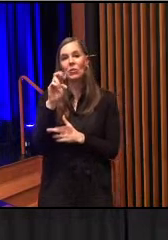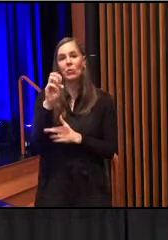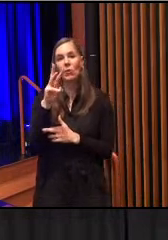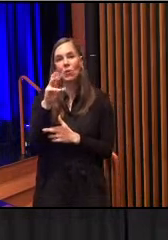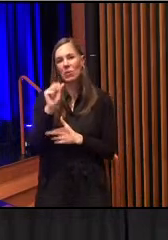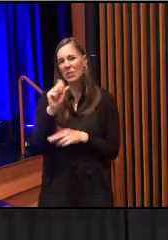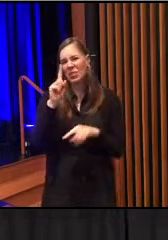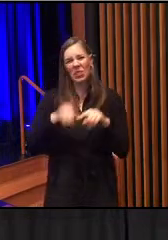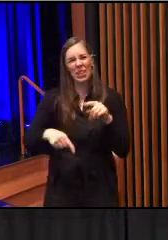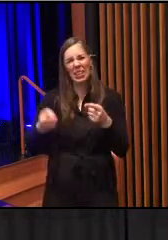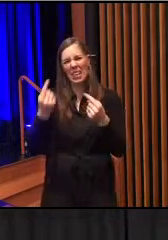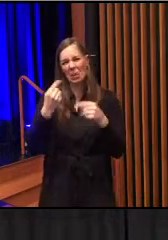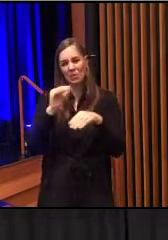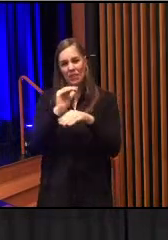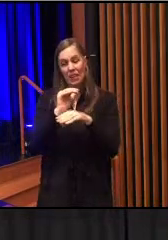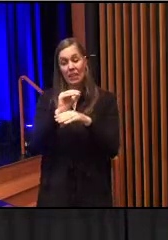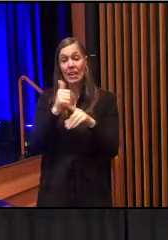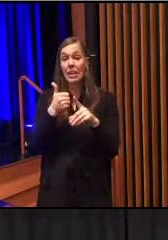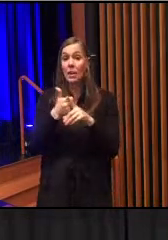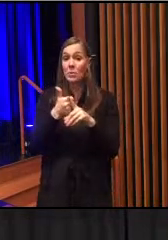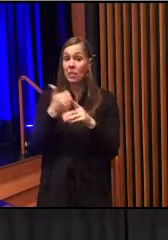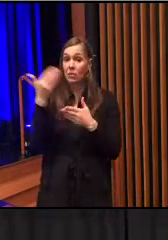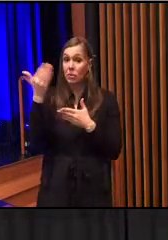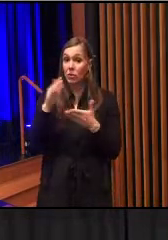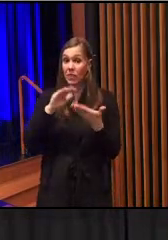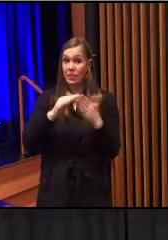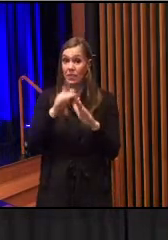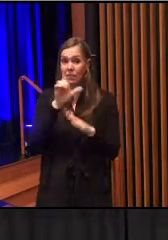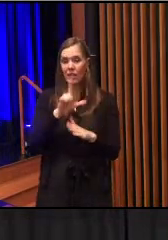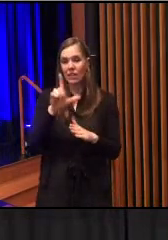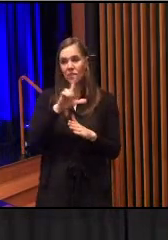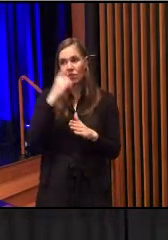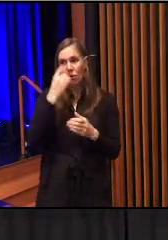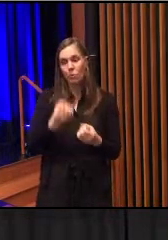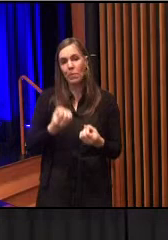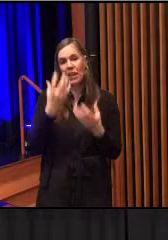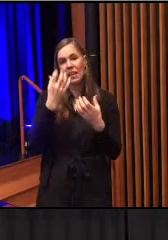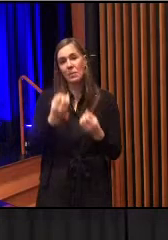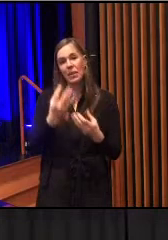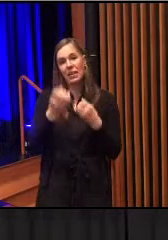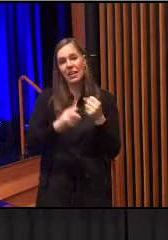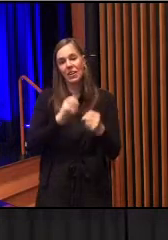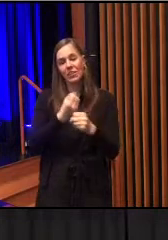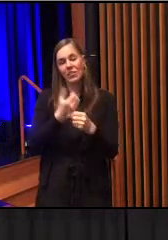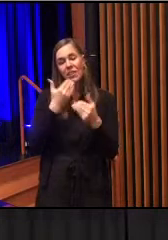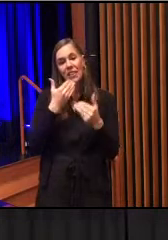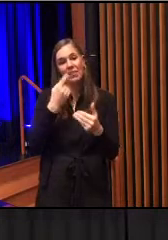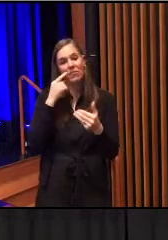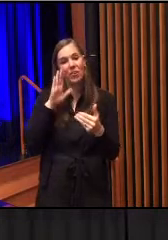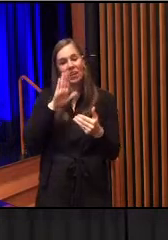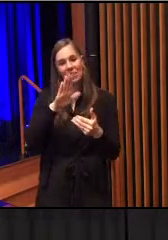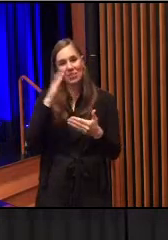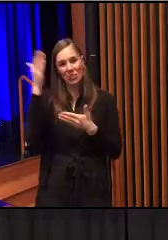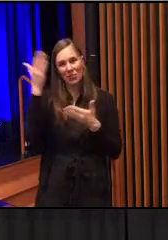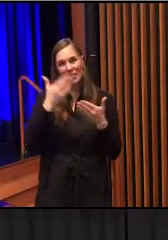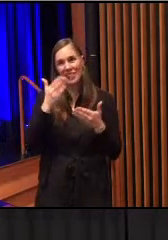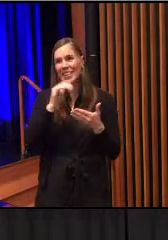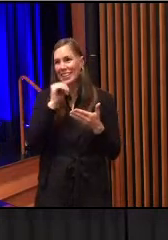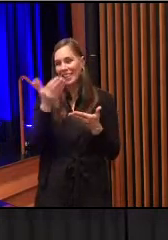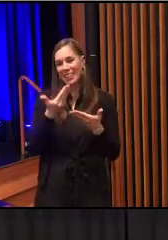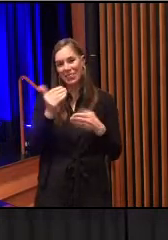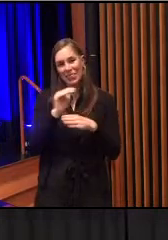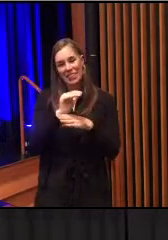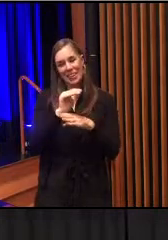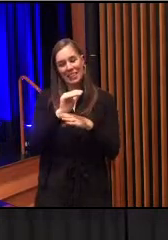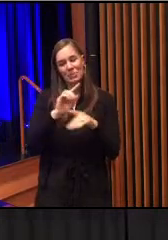been a steadfast servant to the city of Lancaster for many, many years. We are grateful to his service. And so in his absence, will you join